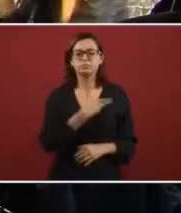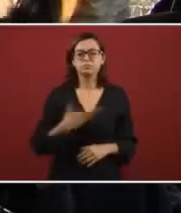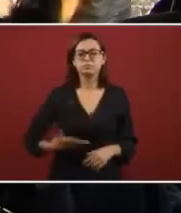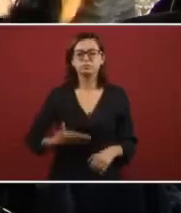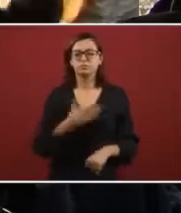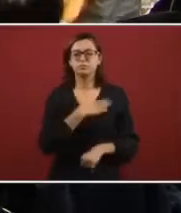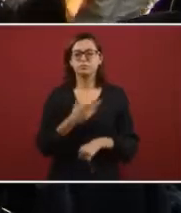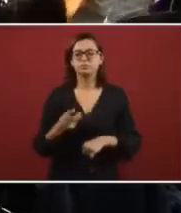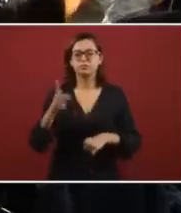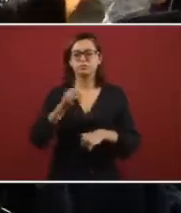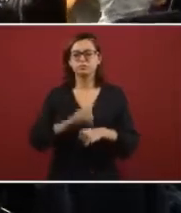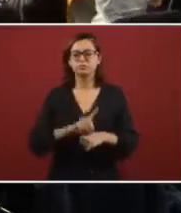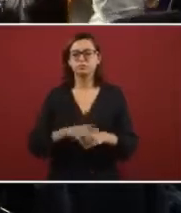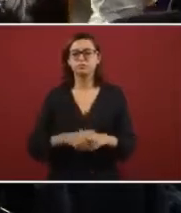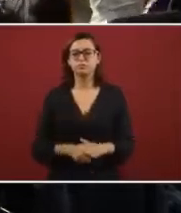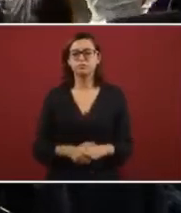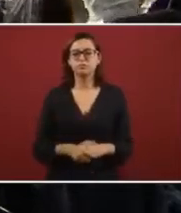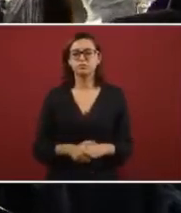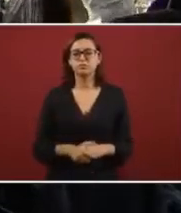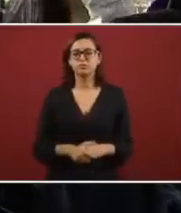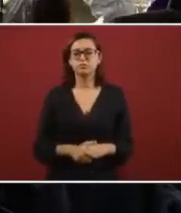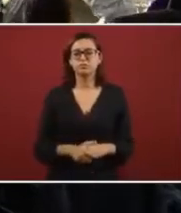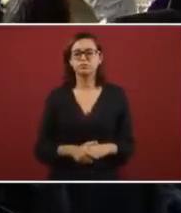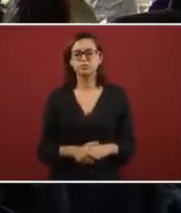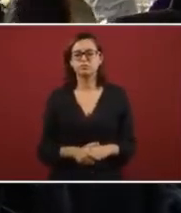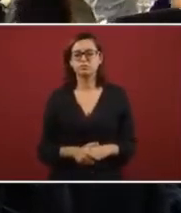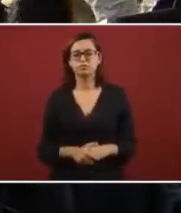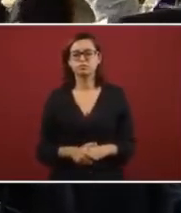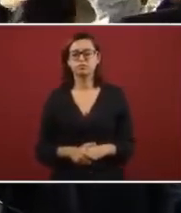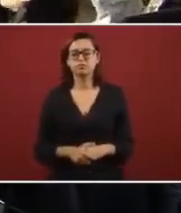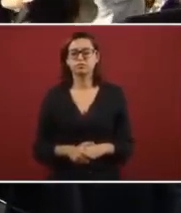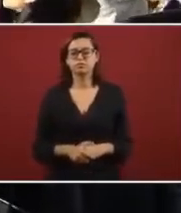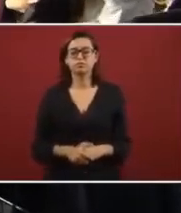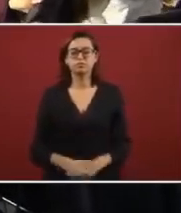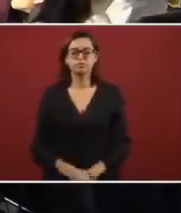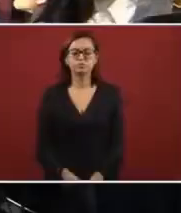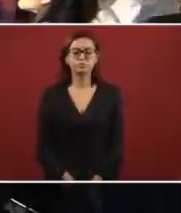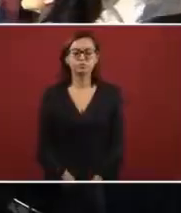Mr. President, he had said it was her turn.